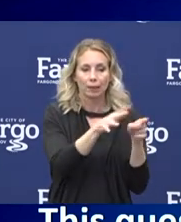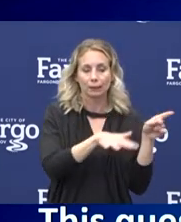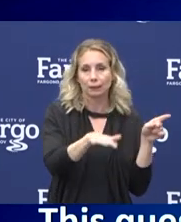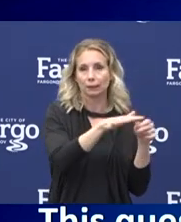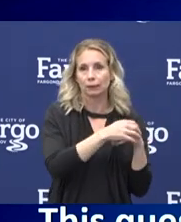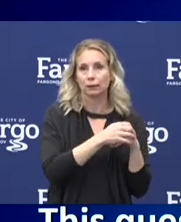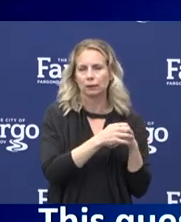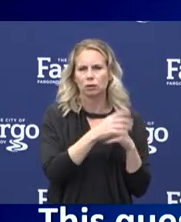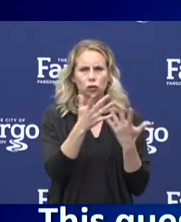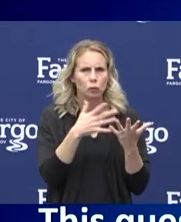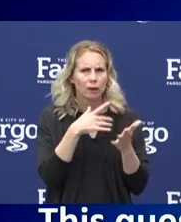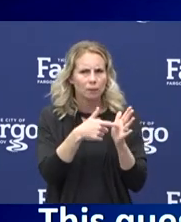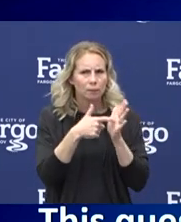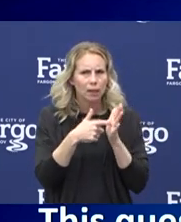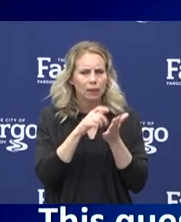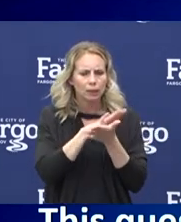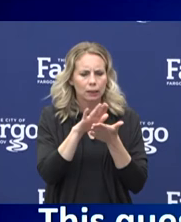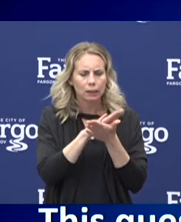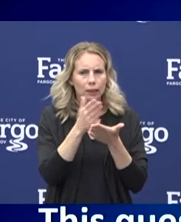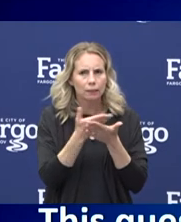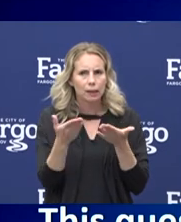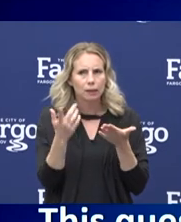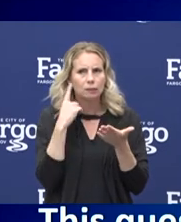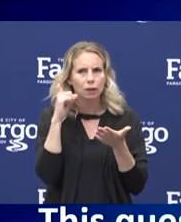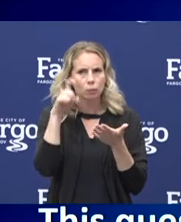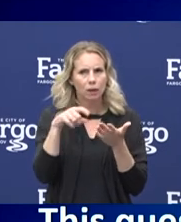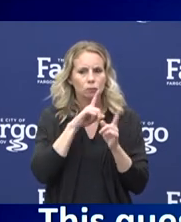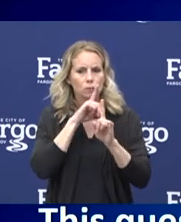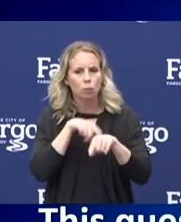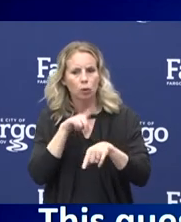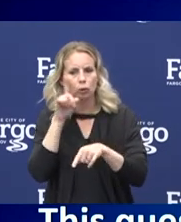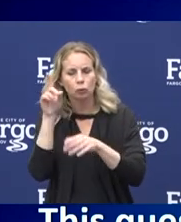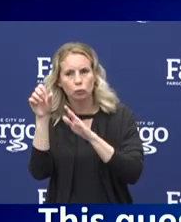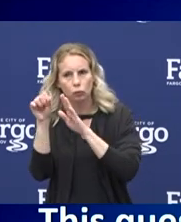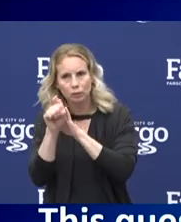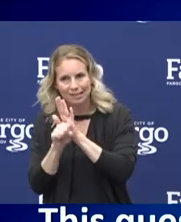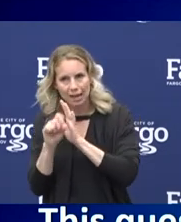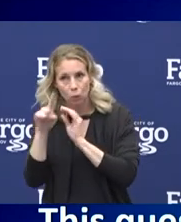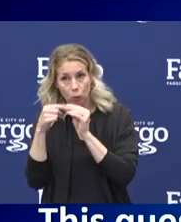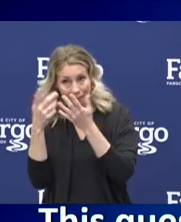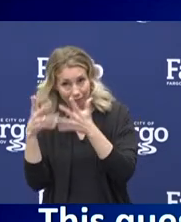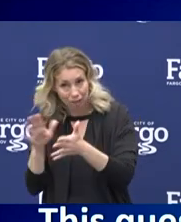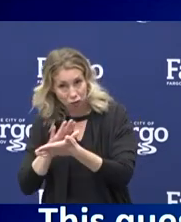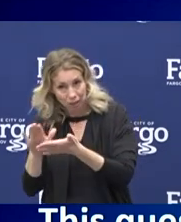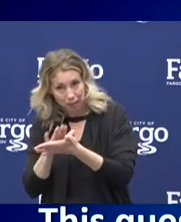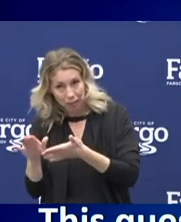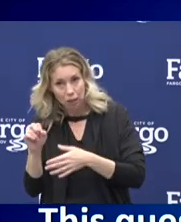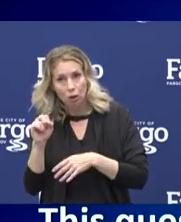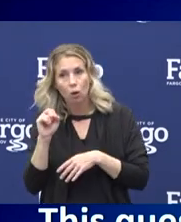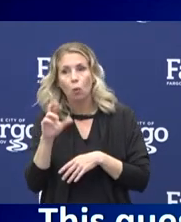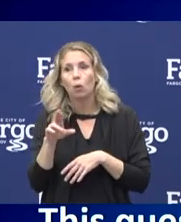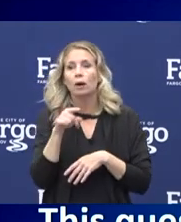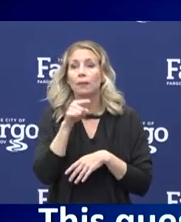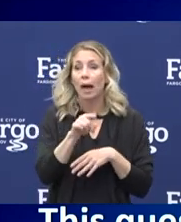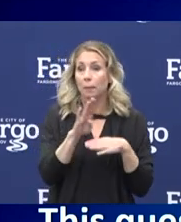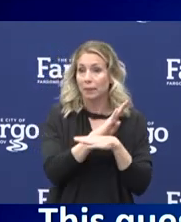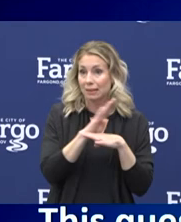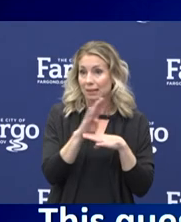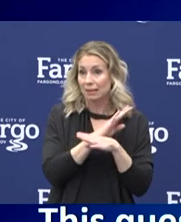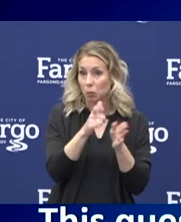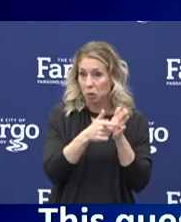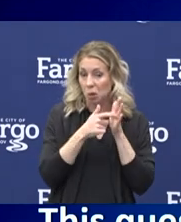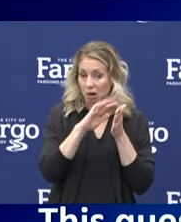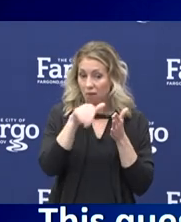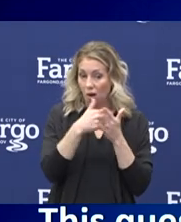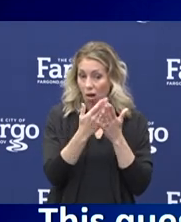protocols that include a report back to the state after cleaning is completed? Also, is a business then required to have all close